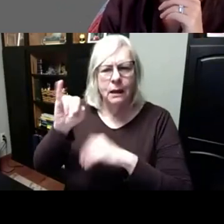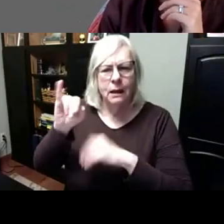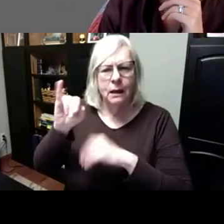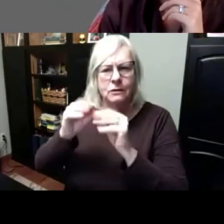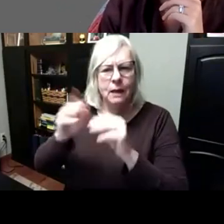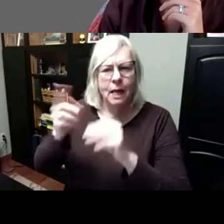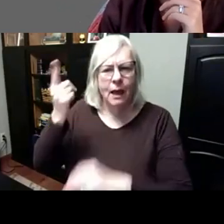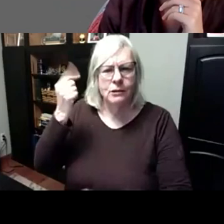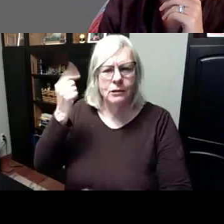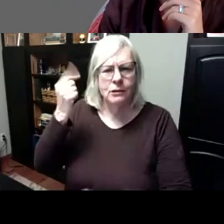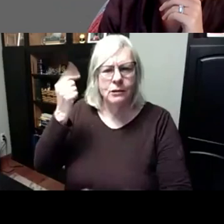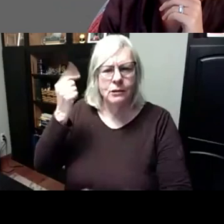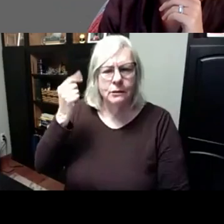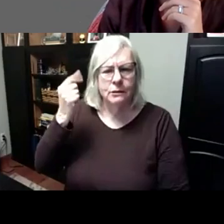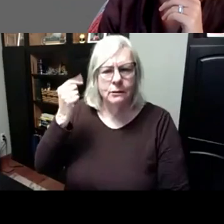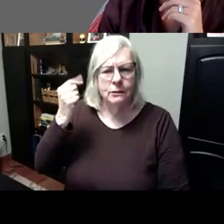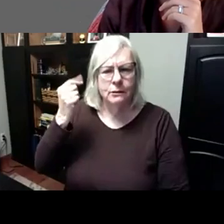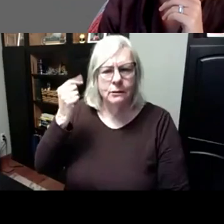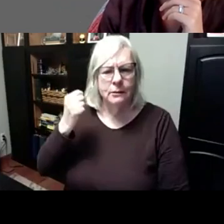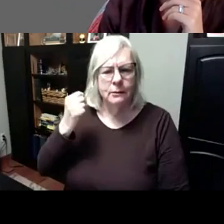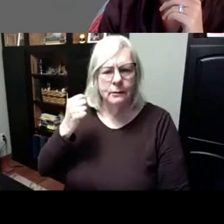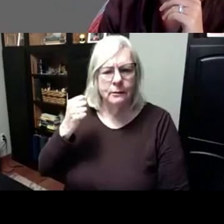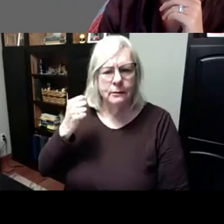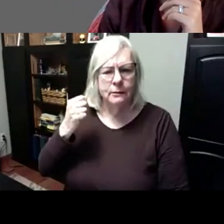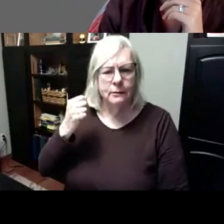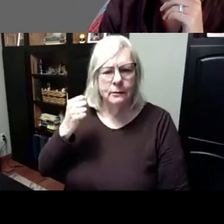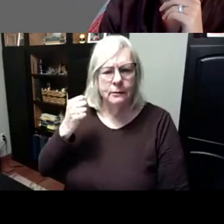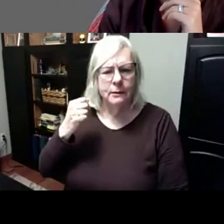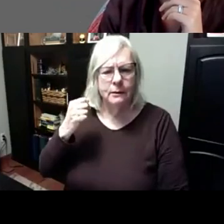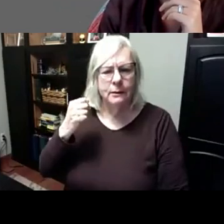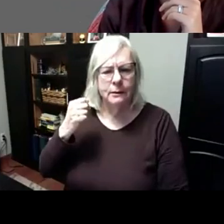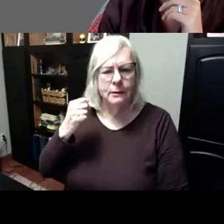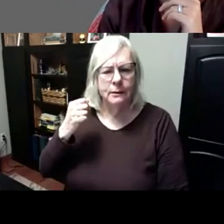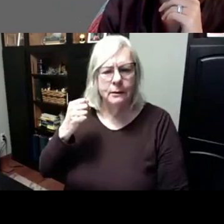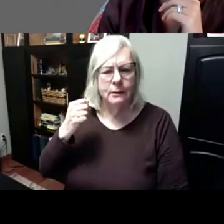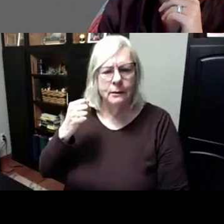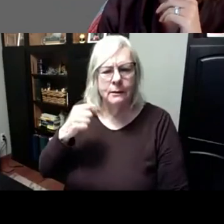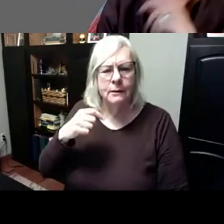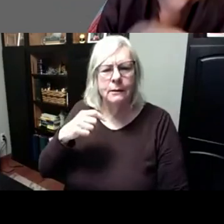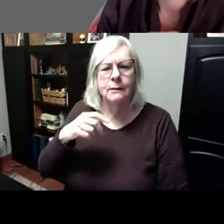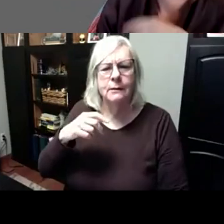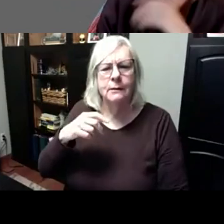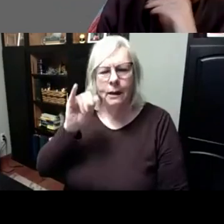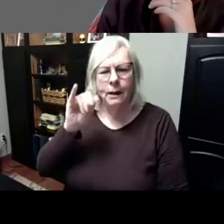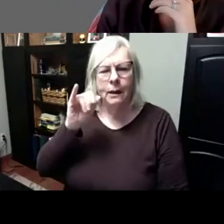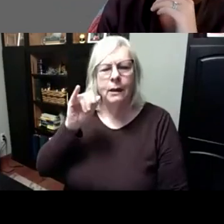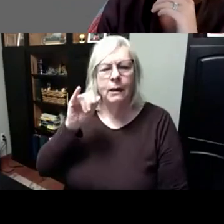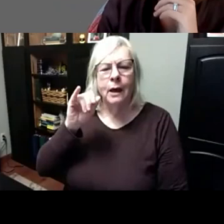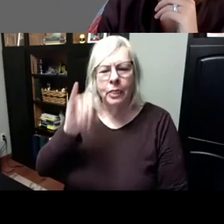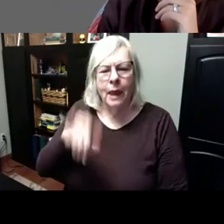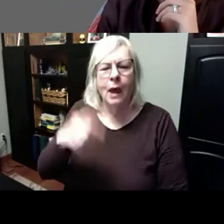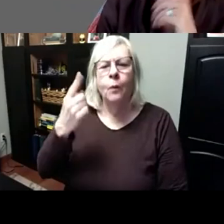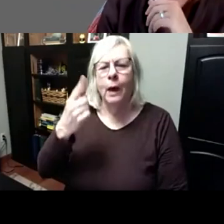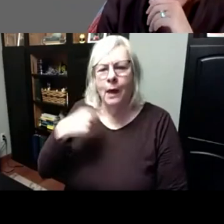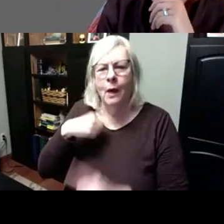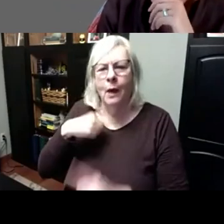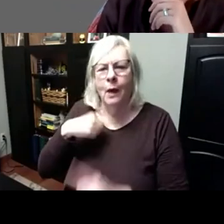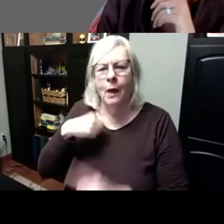I think I've seen this, you did this presentation maybe at Eddie last year, so I might be familiar with this.